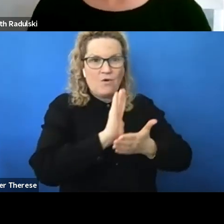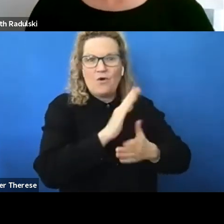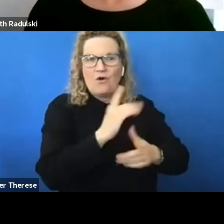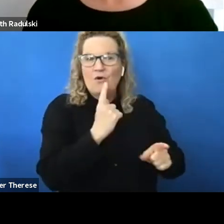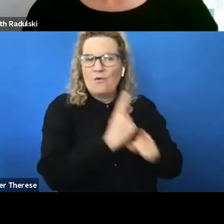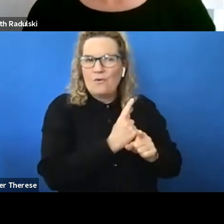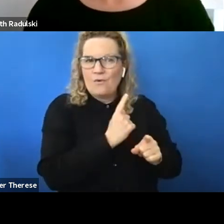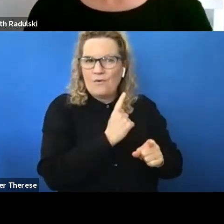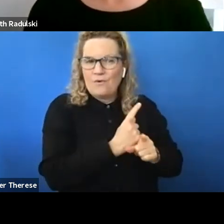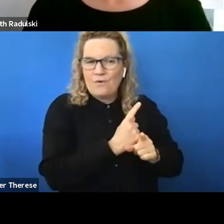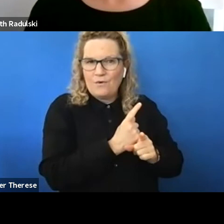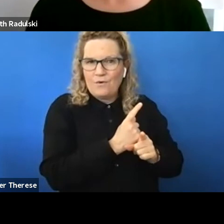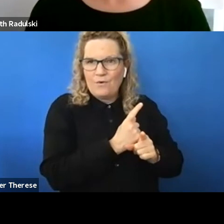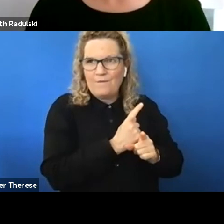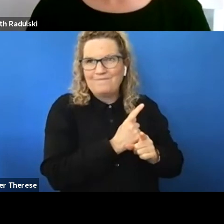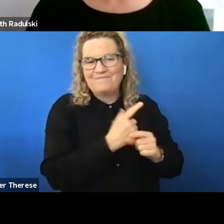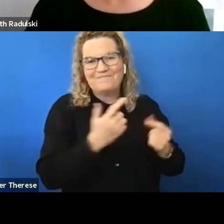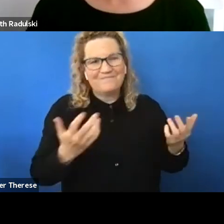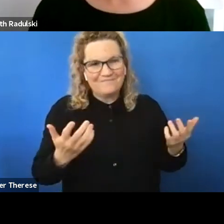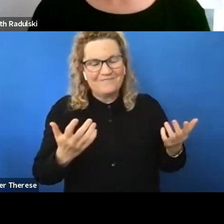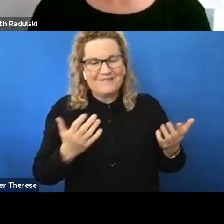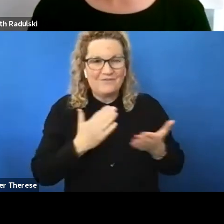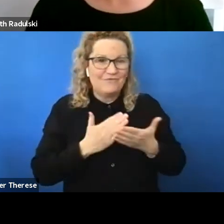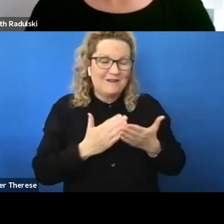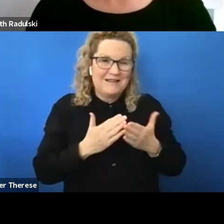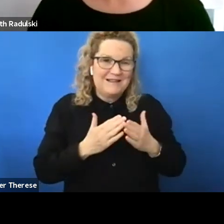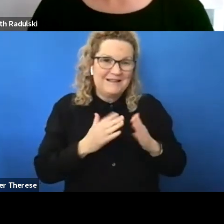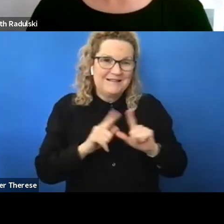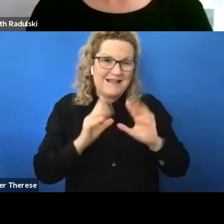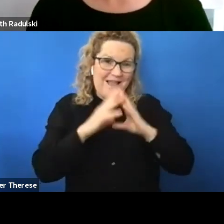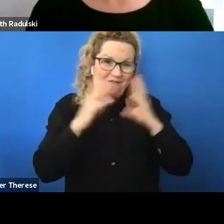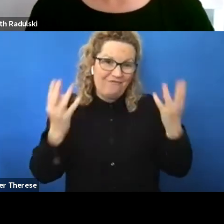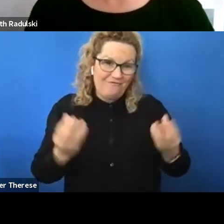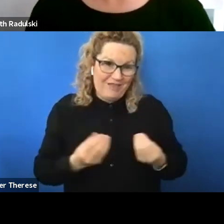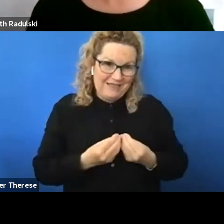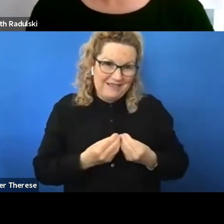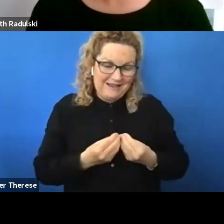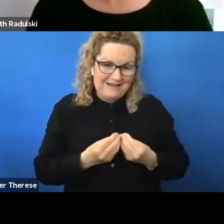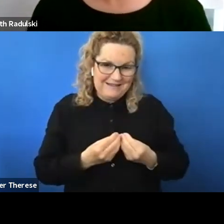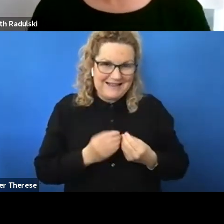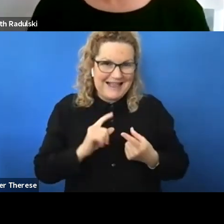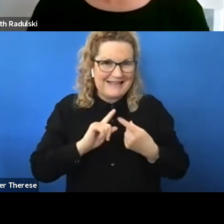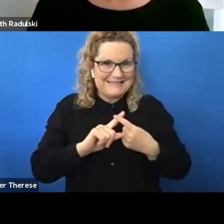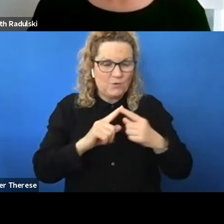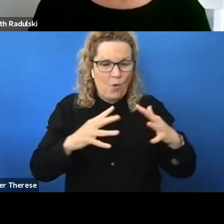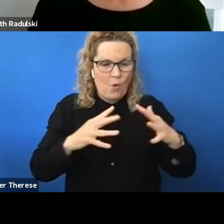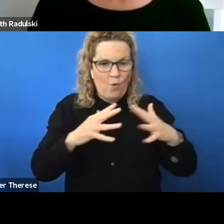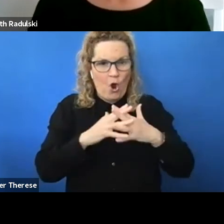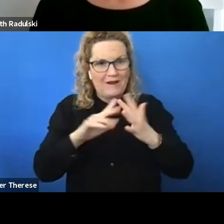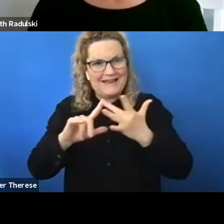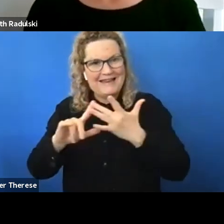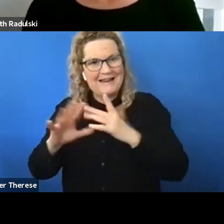is like everything else a continual work in progress we